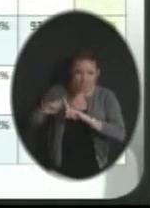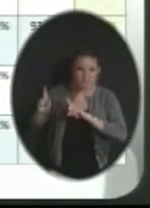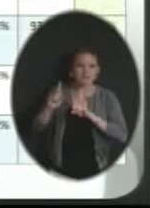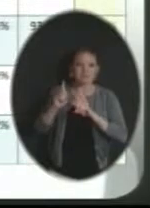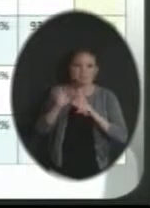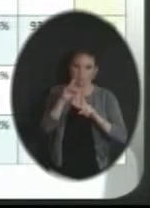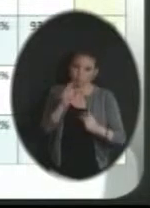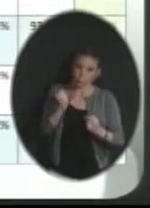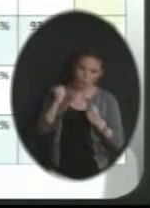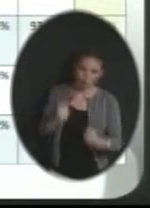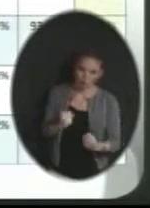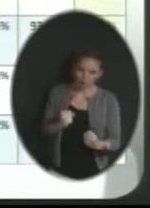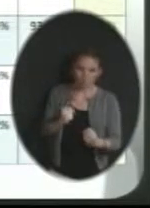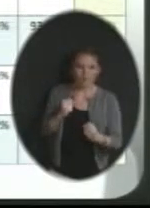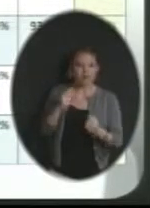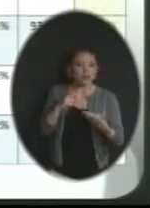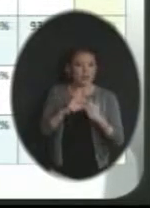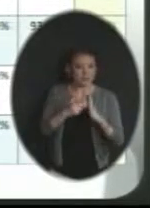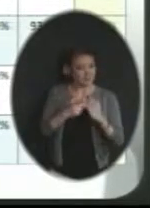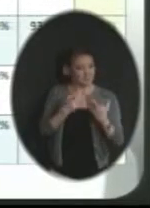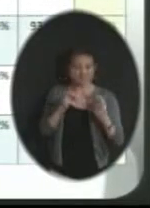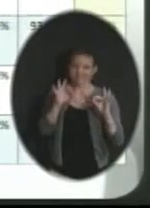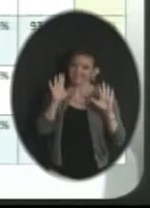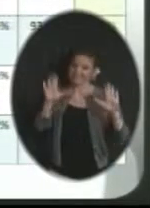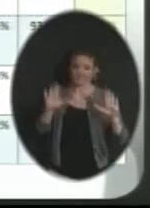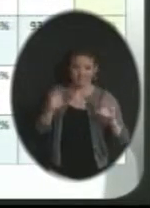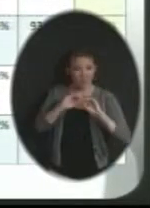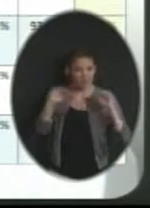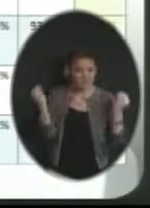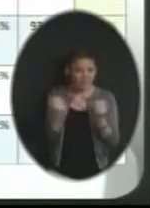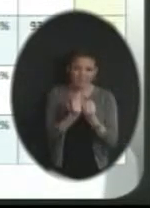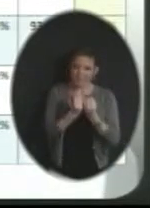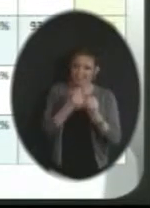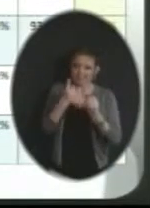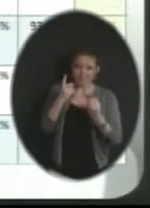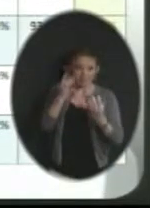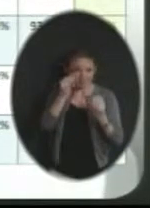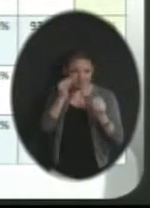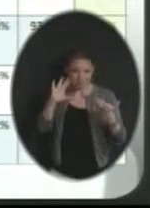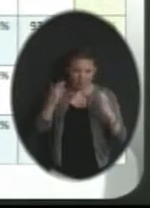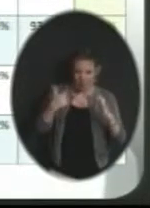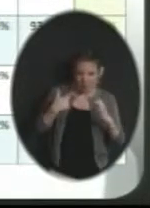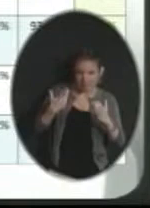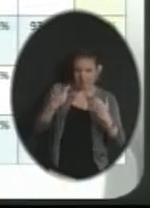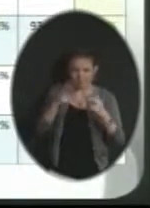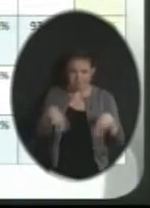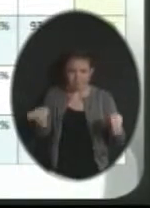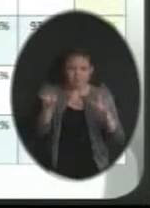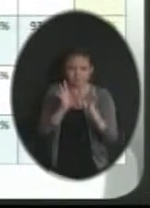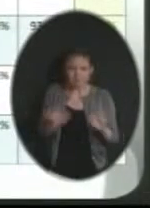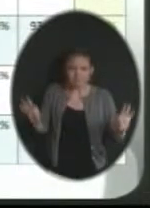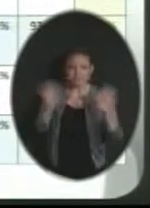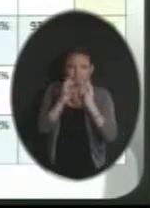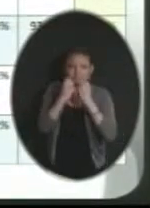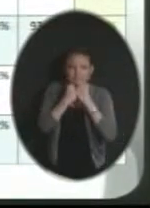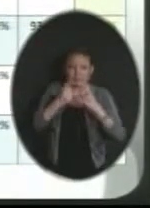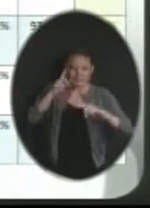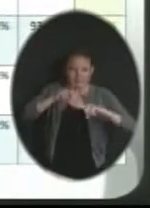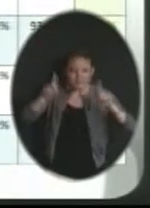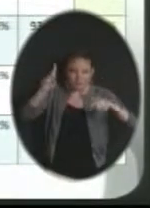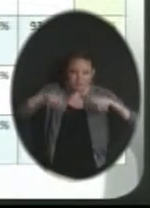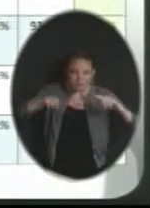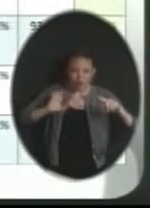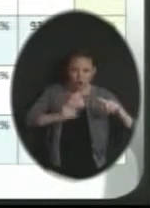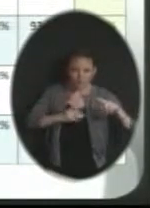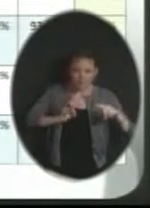very strong, which means we have a very good organization that's looking at valuing the differences that our people and our individual staff